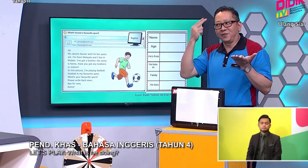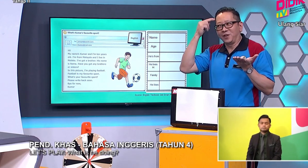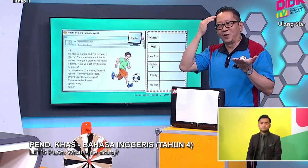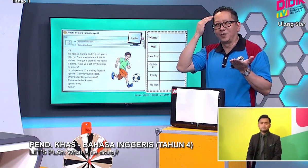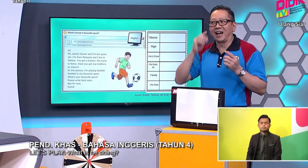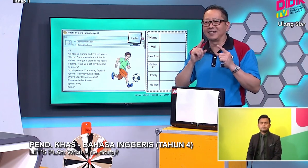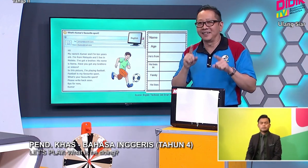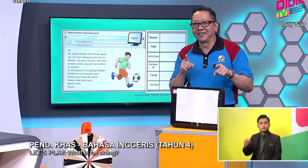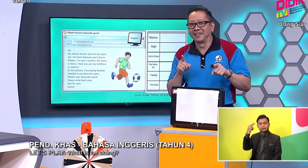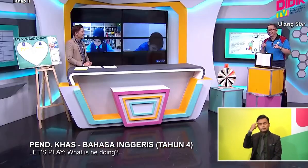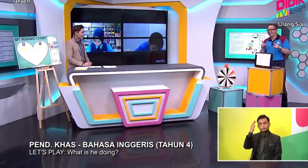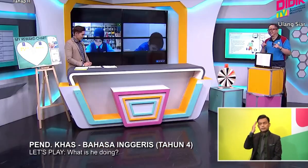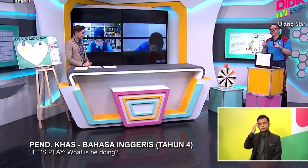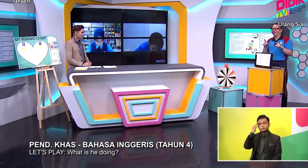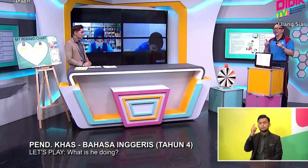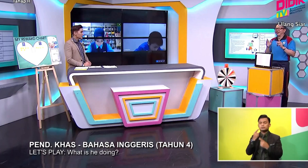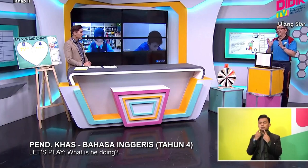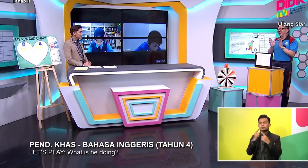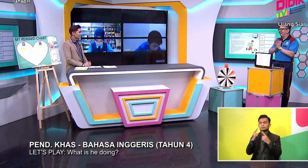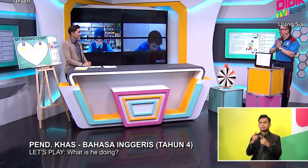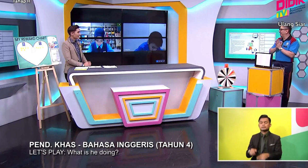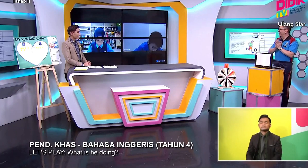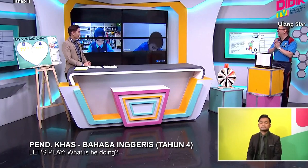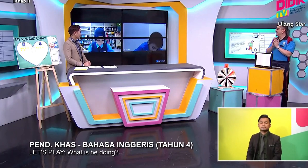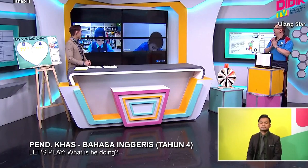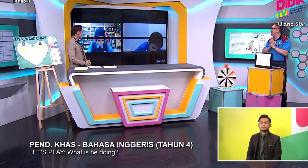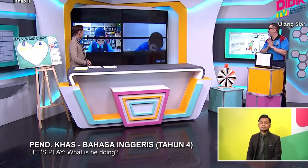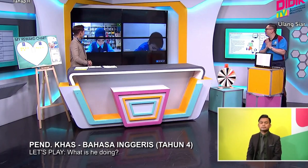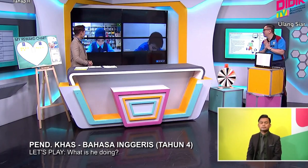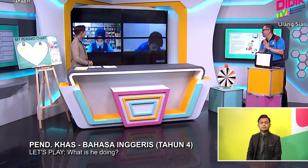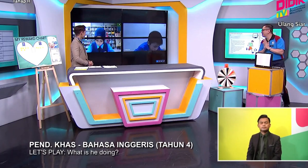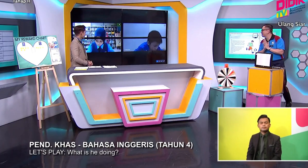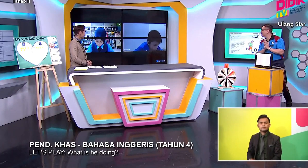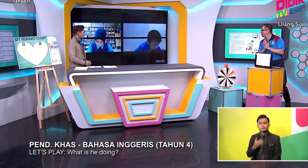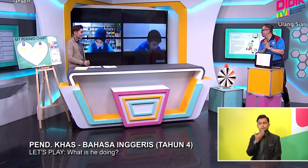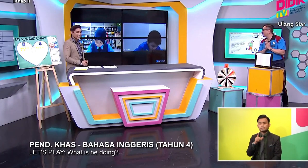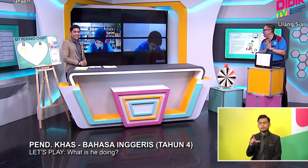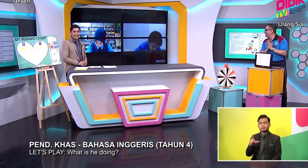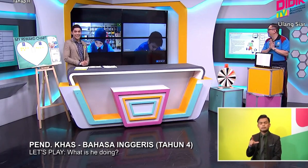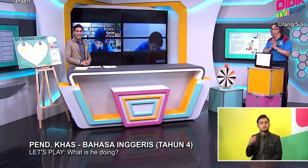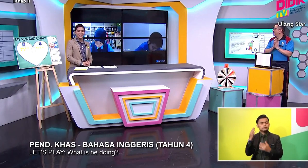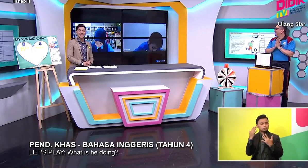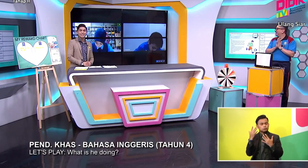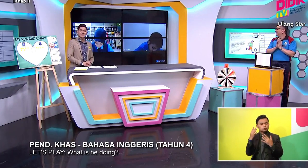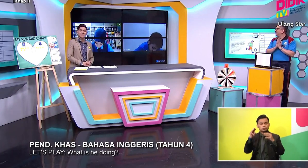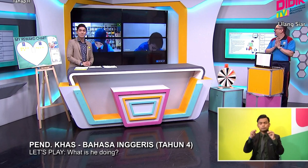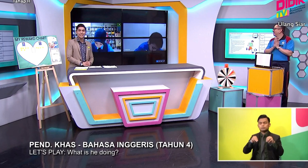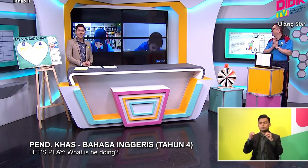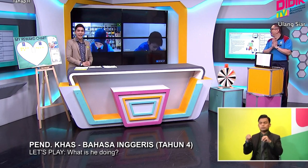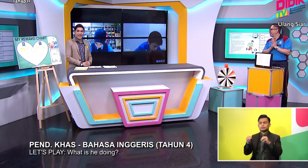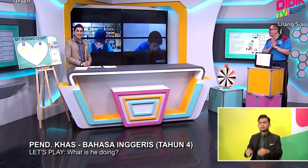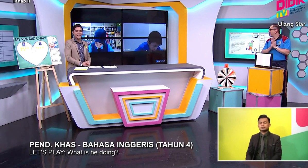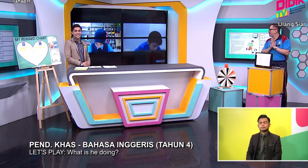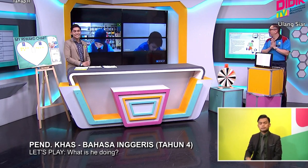Hanif You Know The Answer I Think So Too Okay Okay Let's See How The Children Fair And Ping